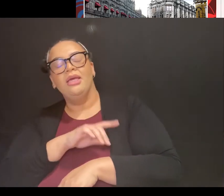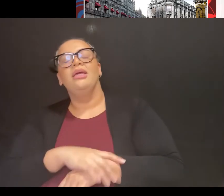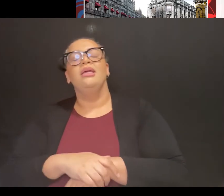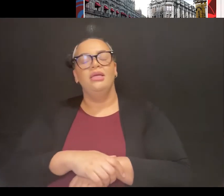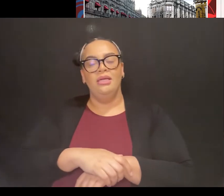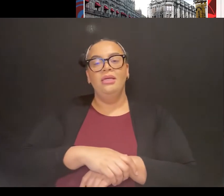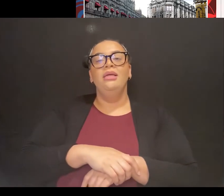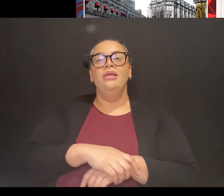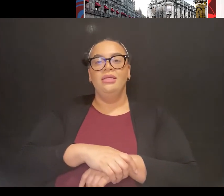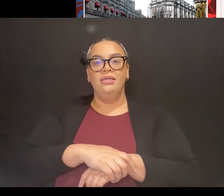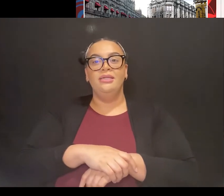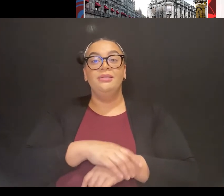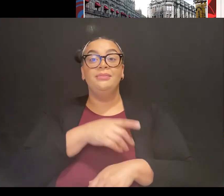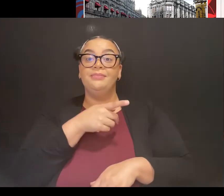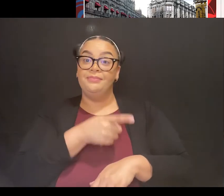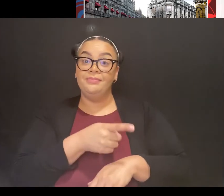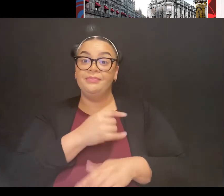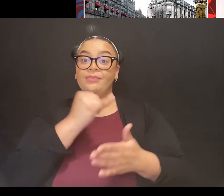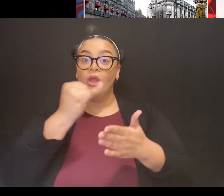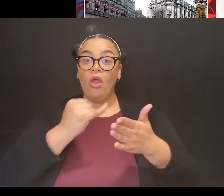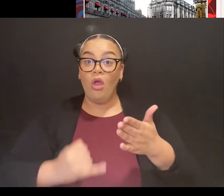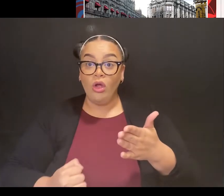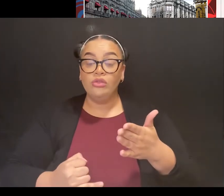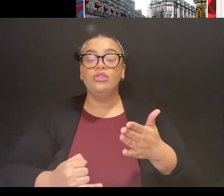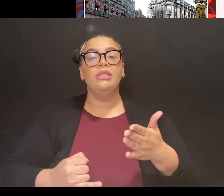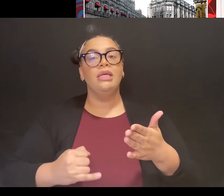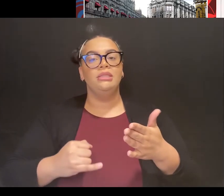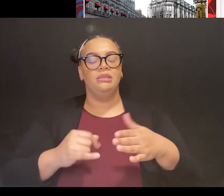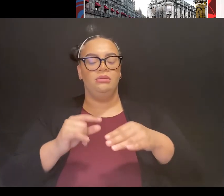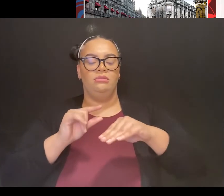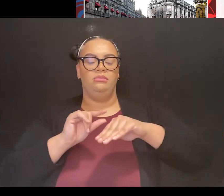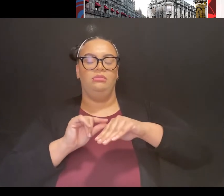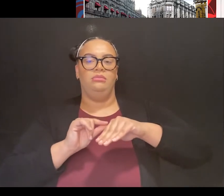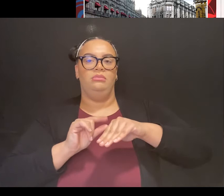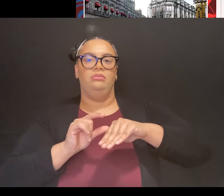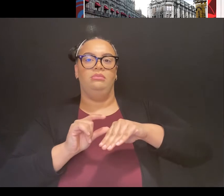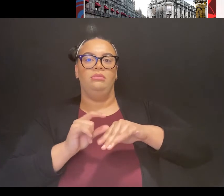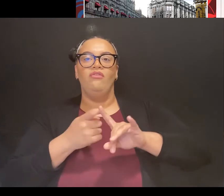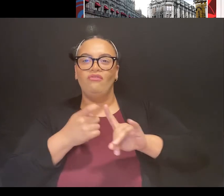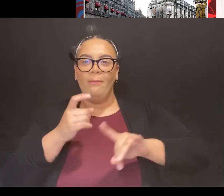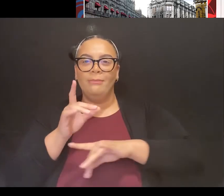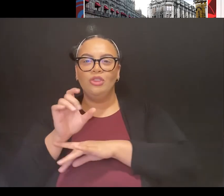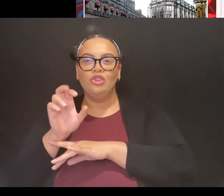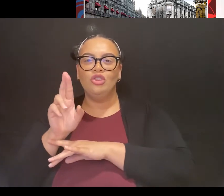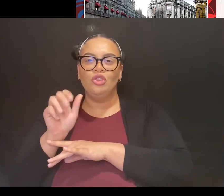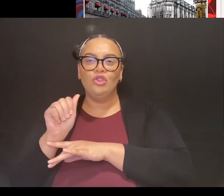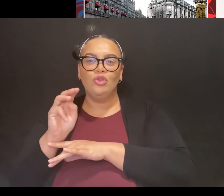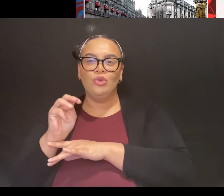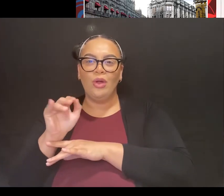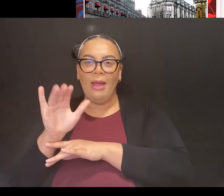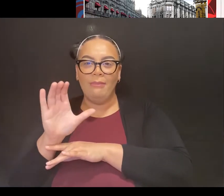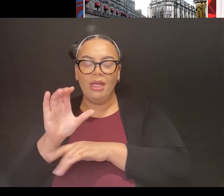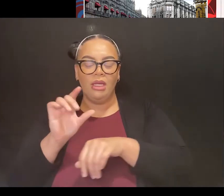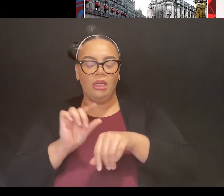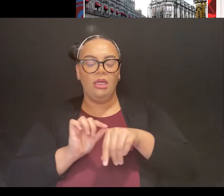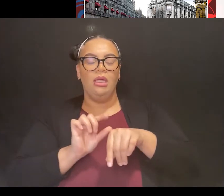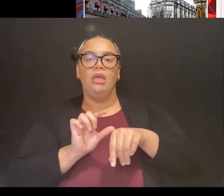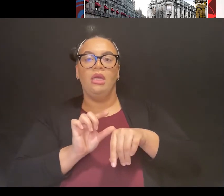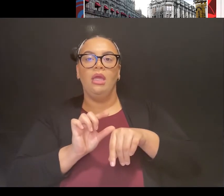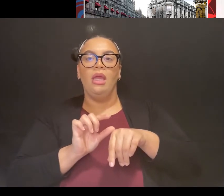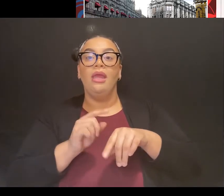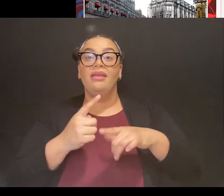are raised up off of the ceramic, and the finish is super glossy and shiny and super,